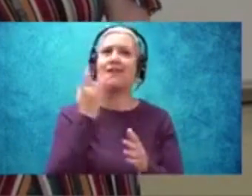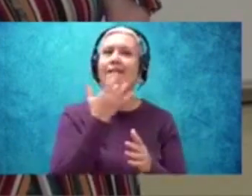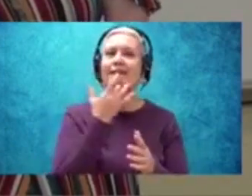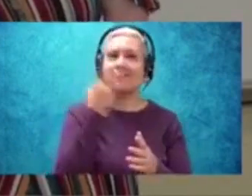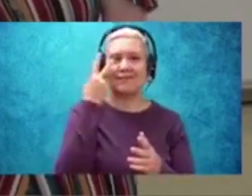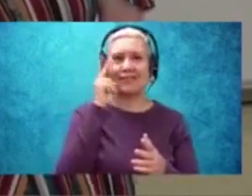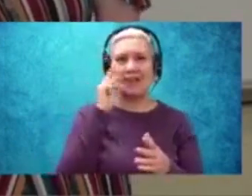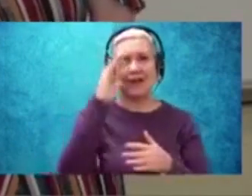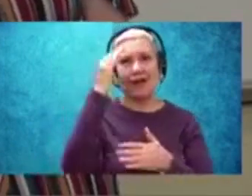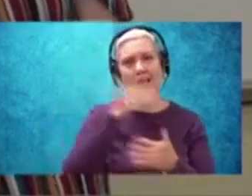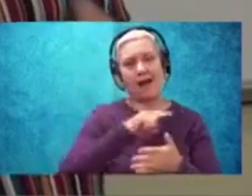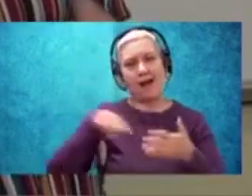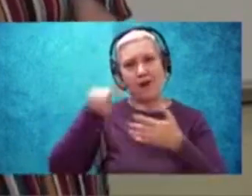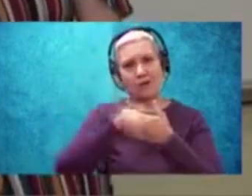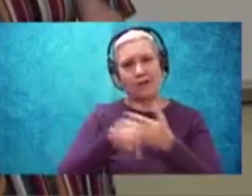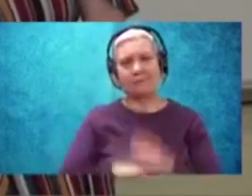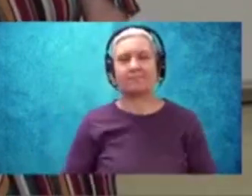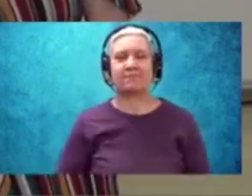week.